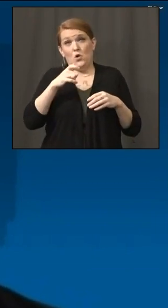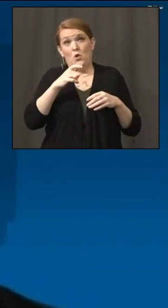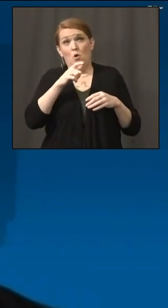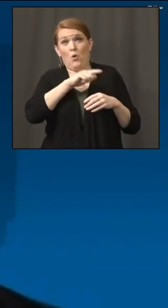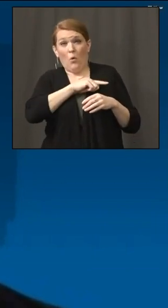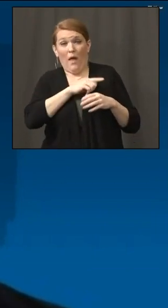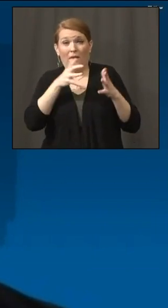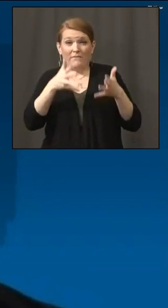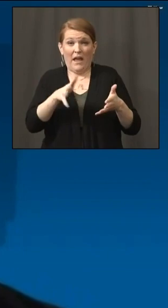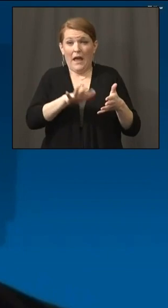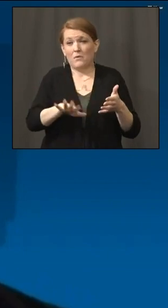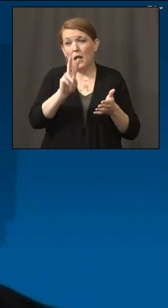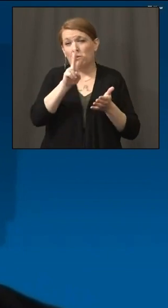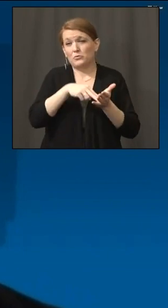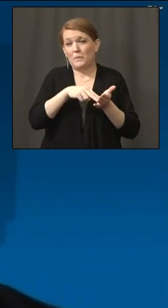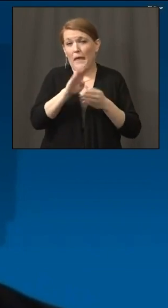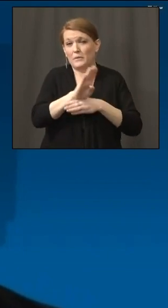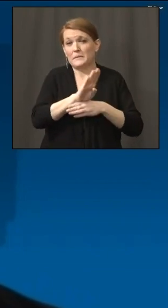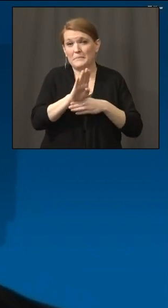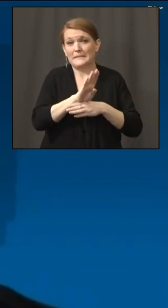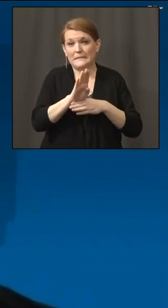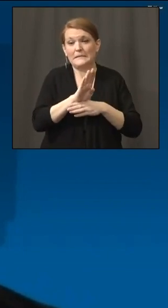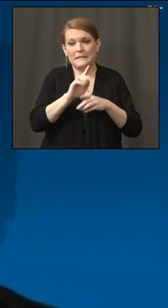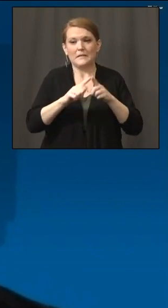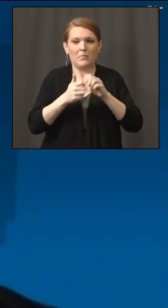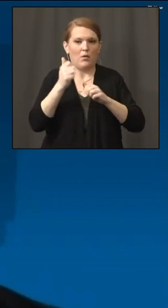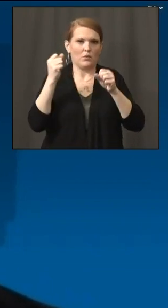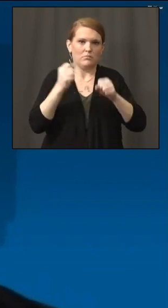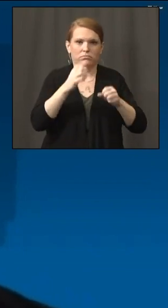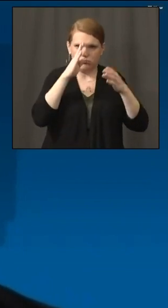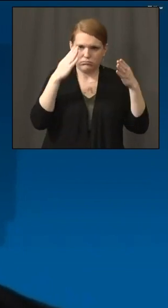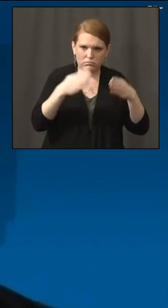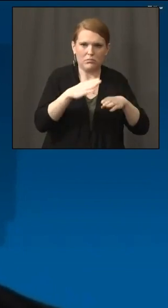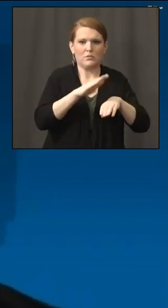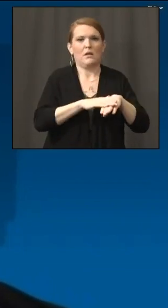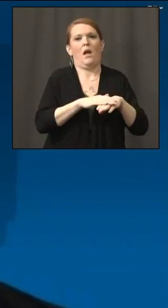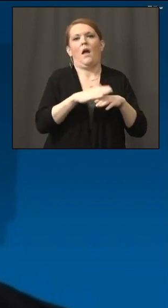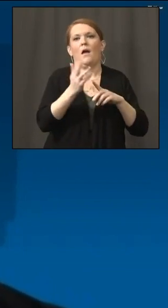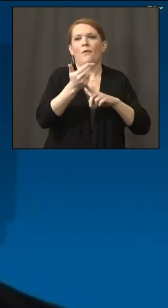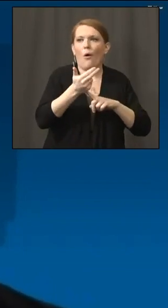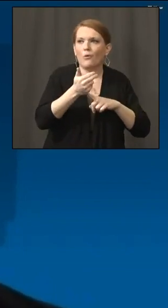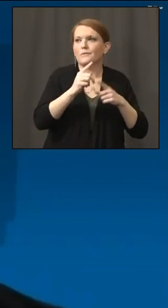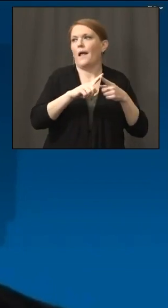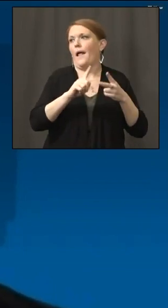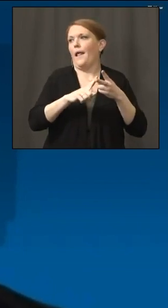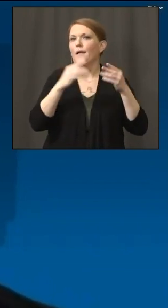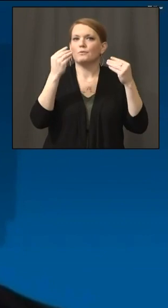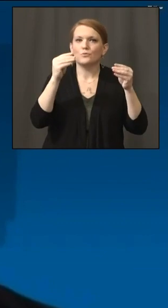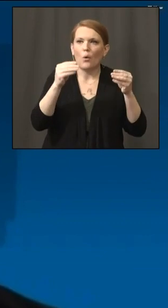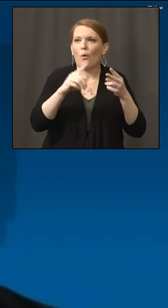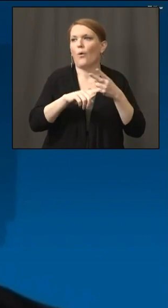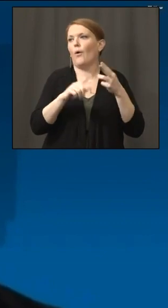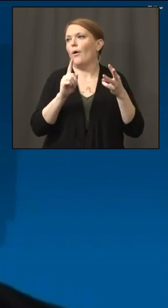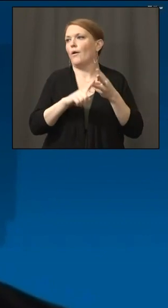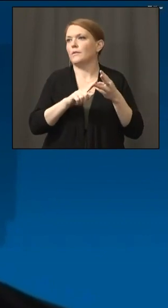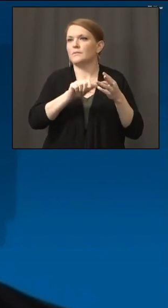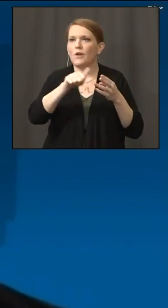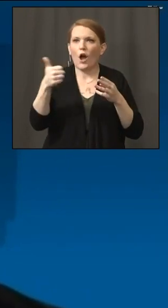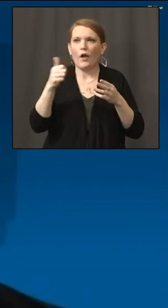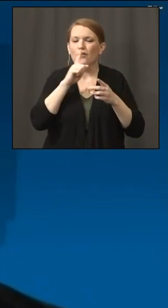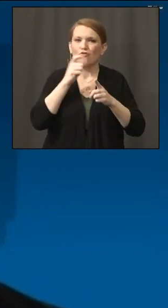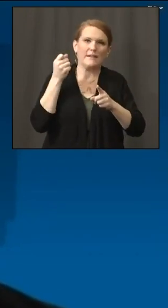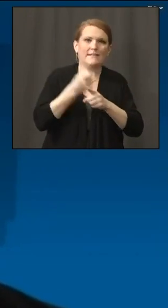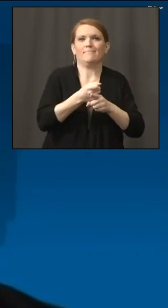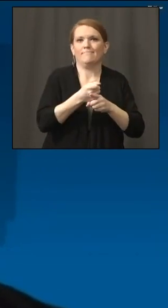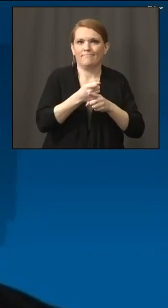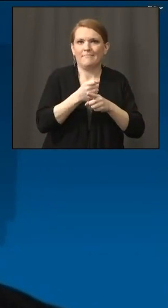businesses. We're heavily focused on accommodations, retail, and other hardest-hit industries. The grant